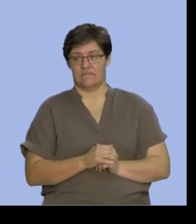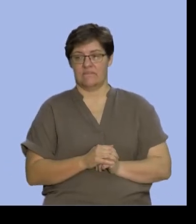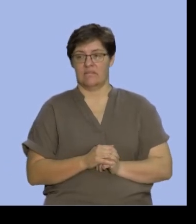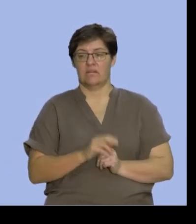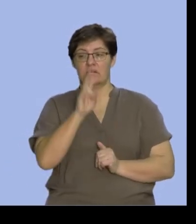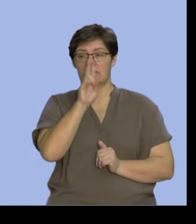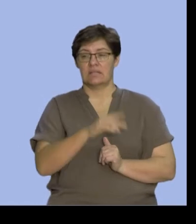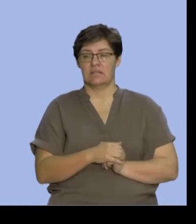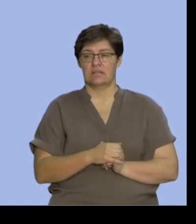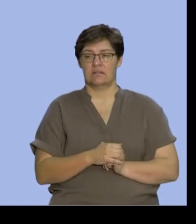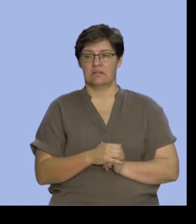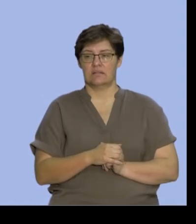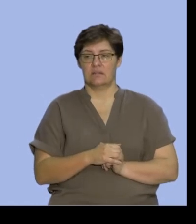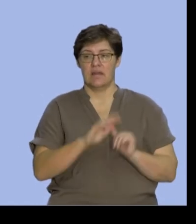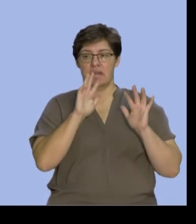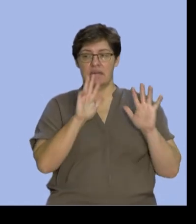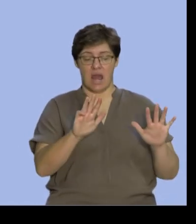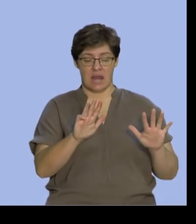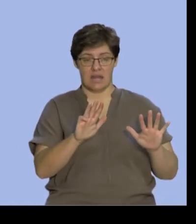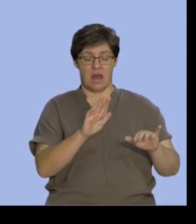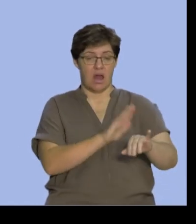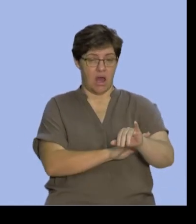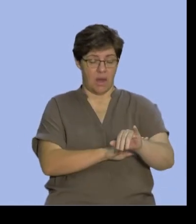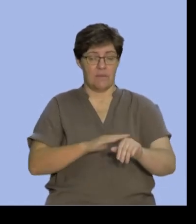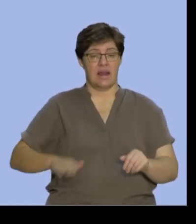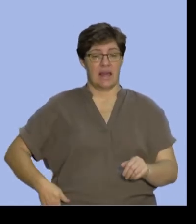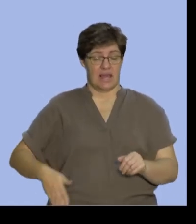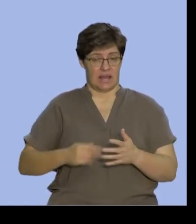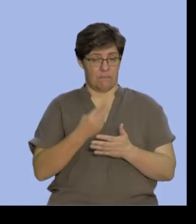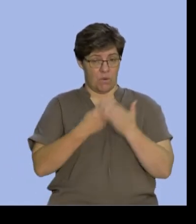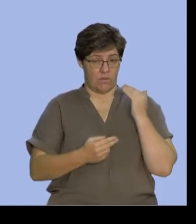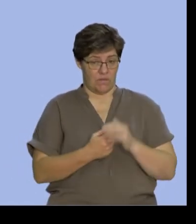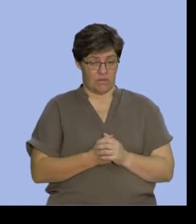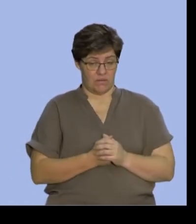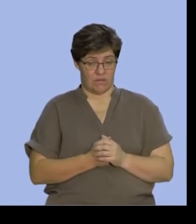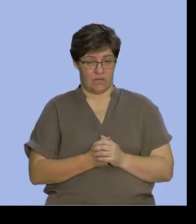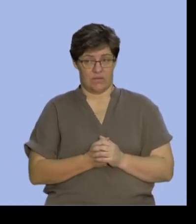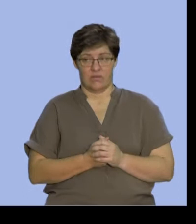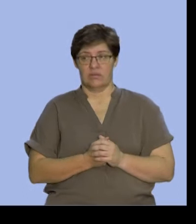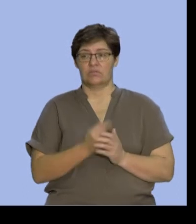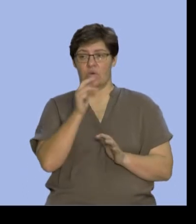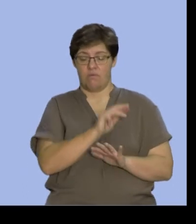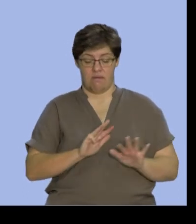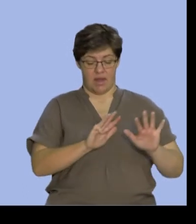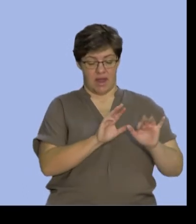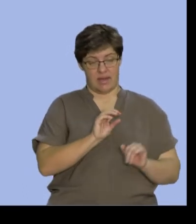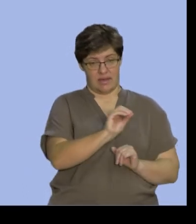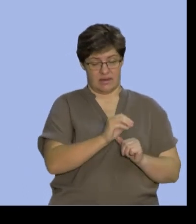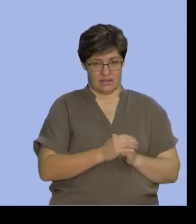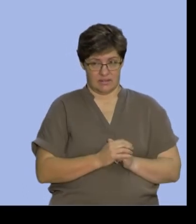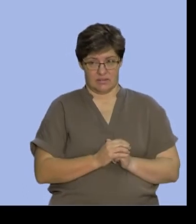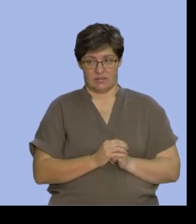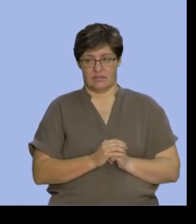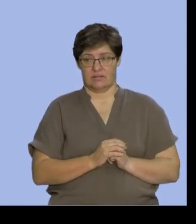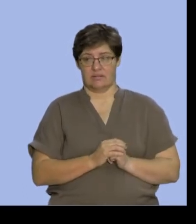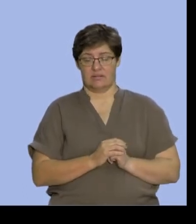that nine had broken an arm and a leg. So an arm and a leg, we're going to put nine into